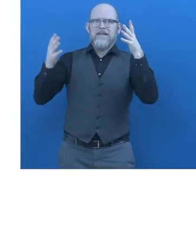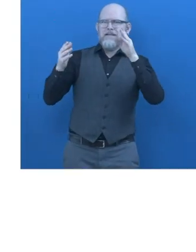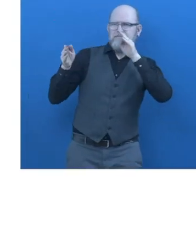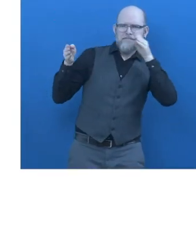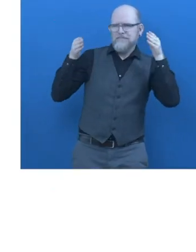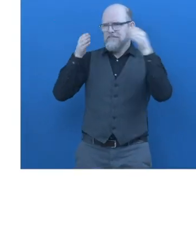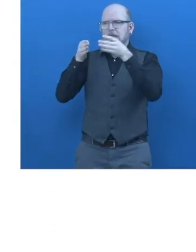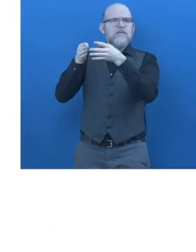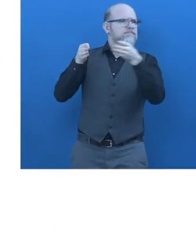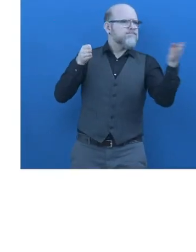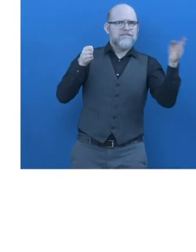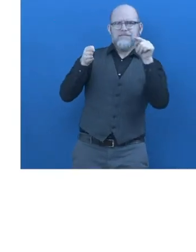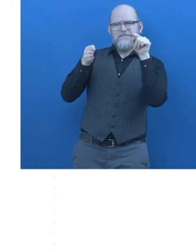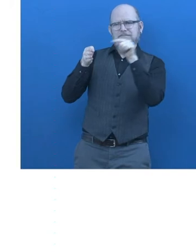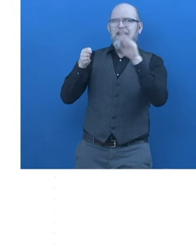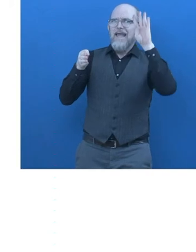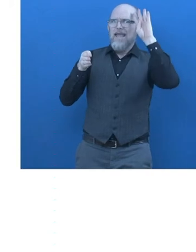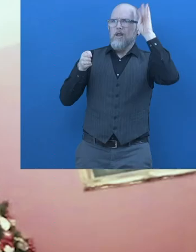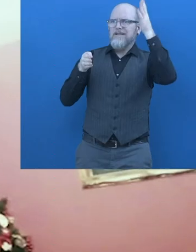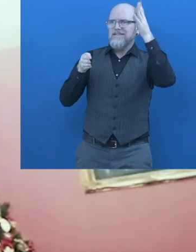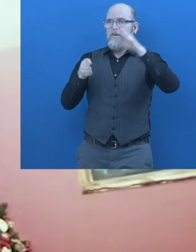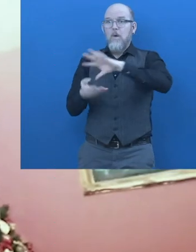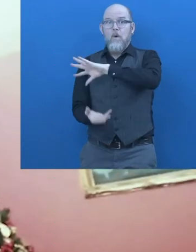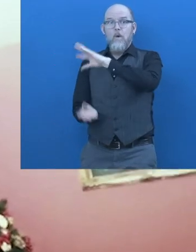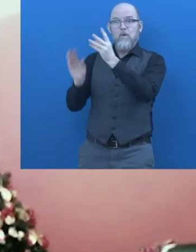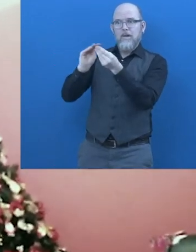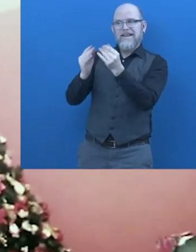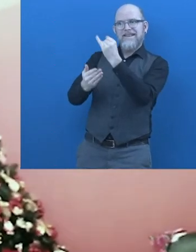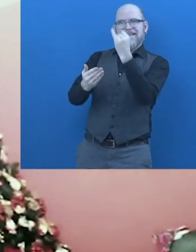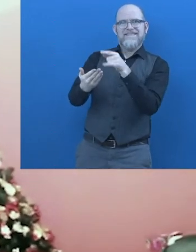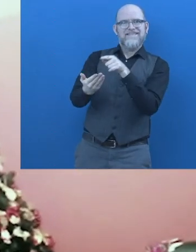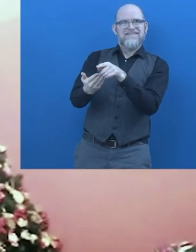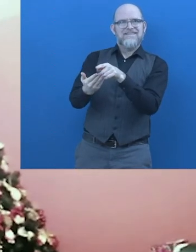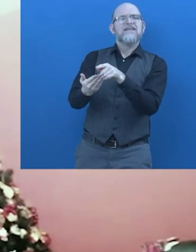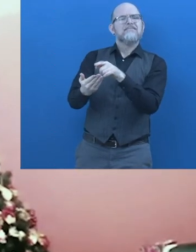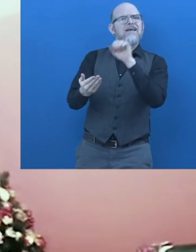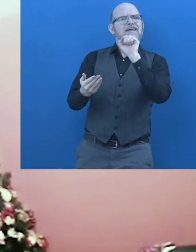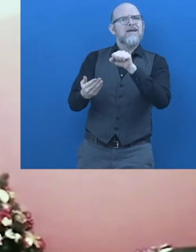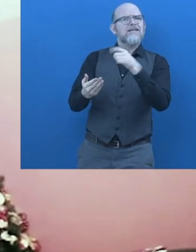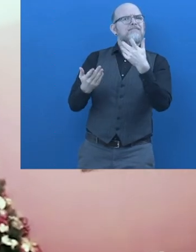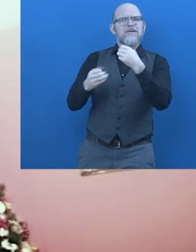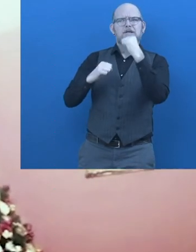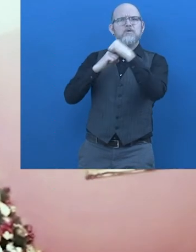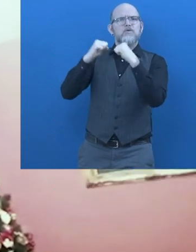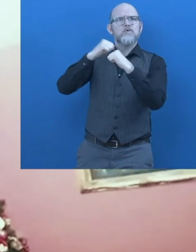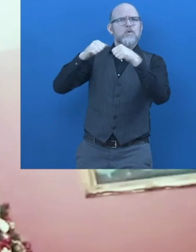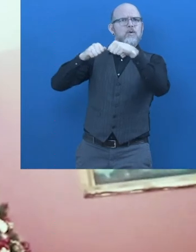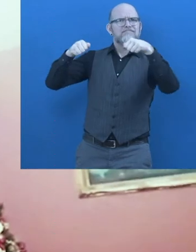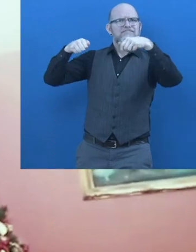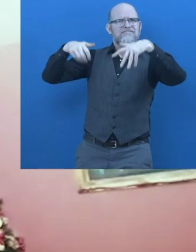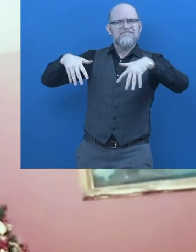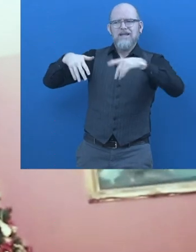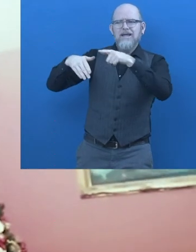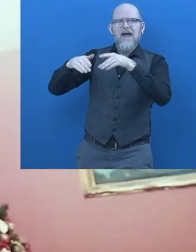What is LUPD about? The main elements for our innovation would be the comprehensive